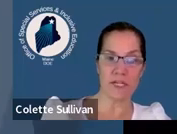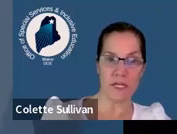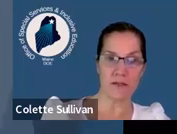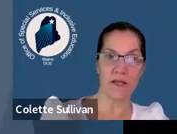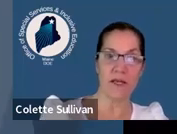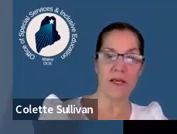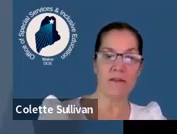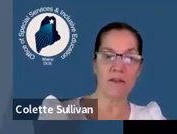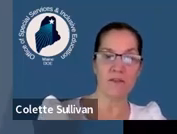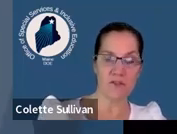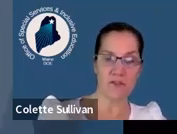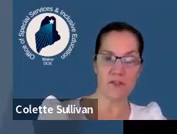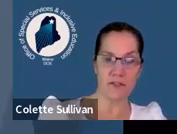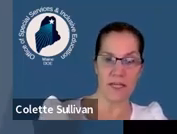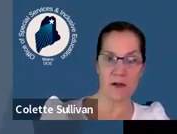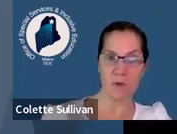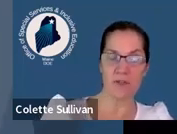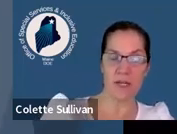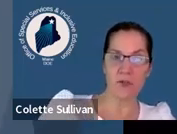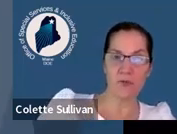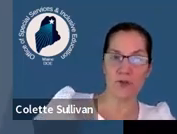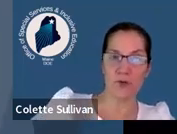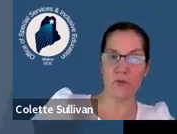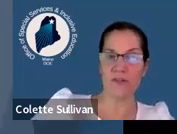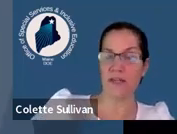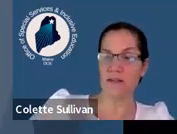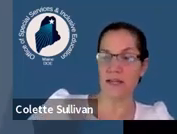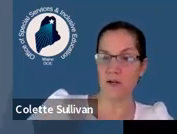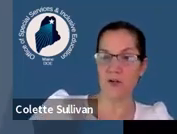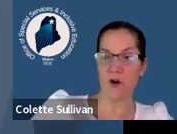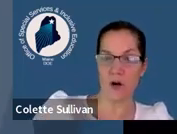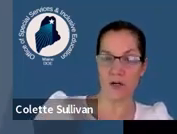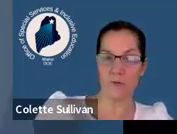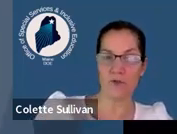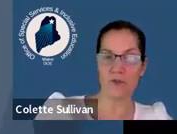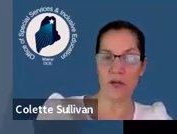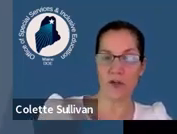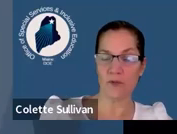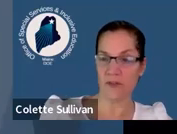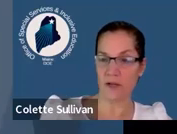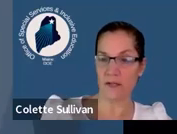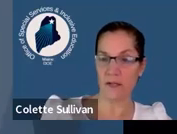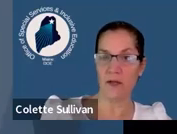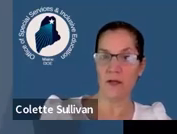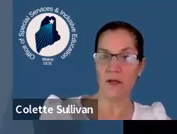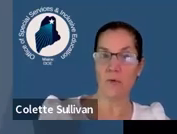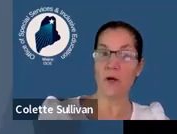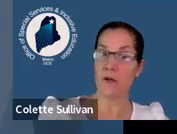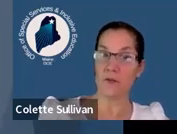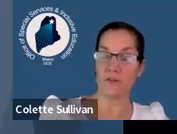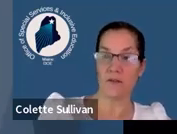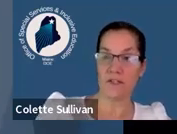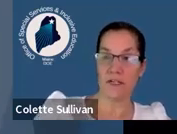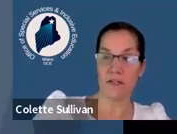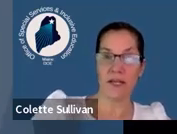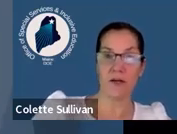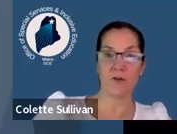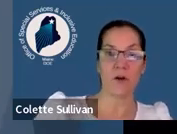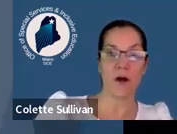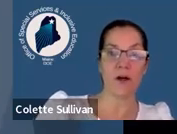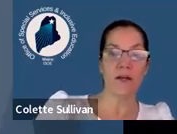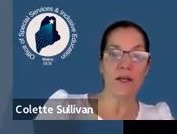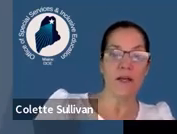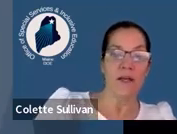B-13. And this is just a link that will take you to this indicator card, which will tell you exactly what all of those 17